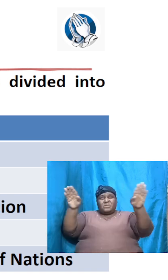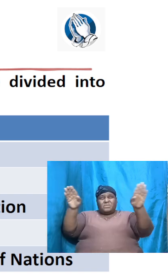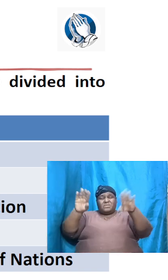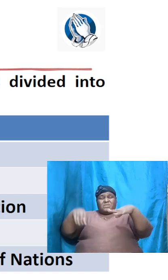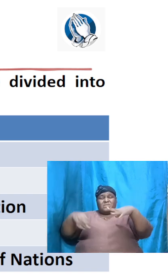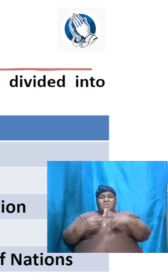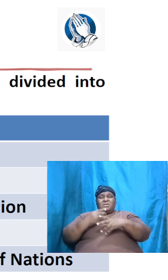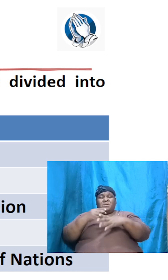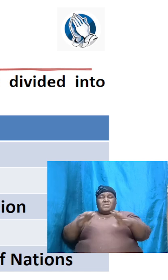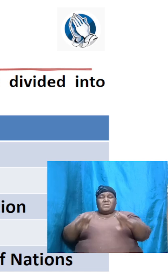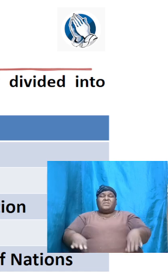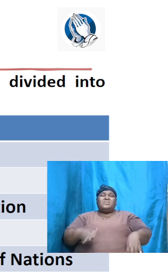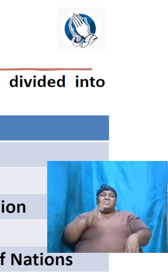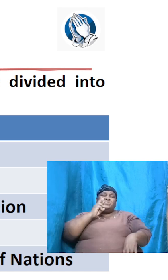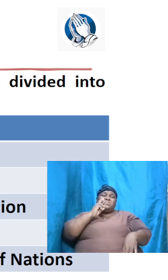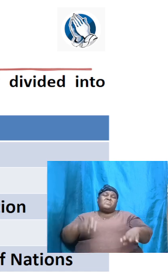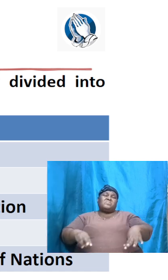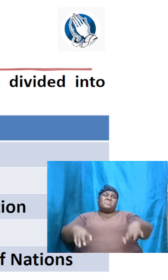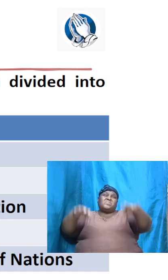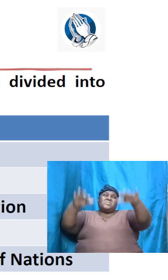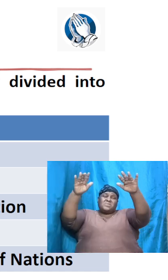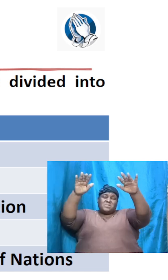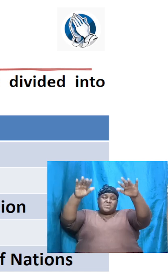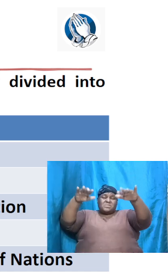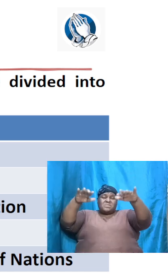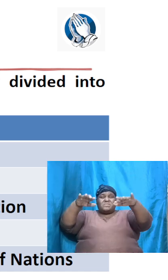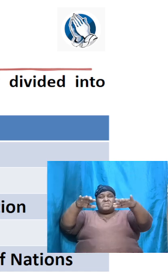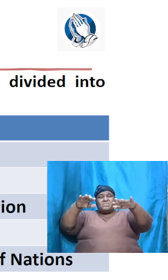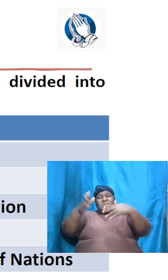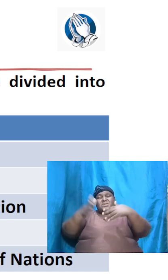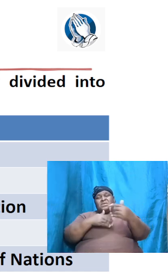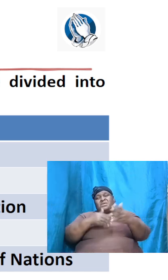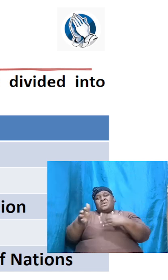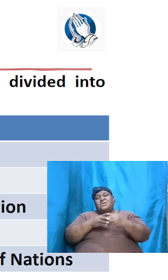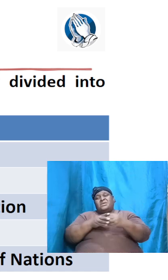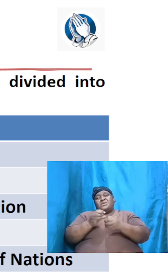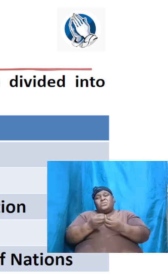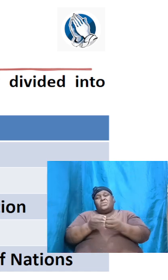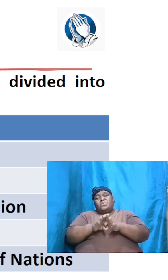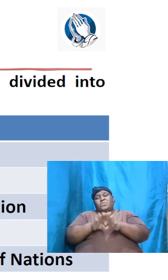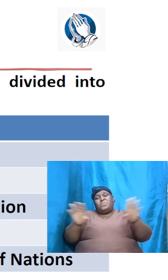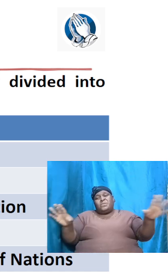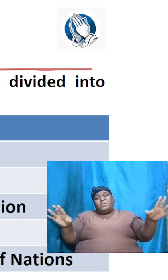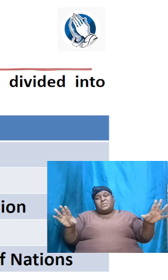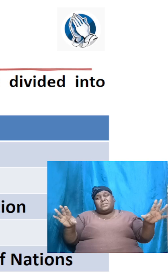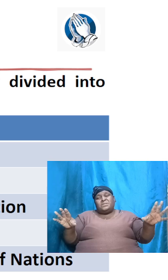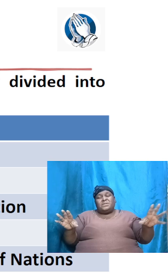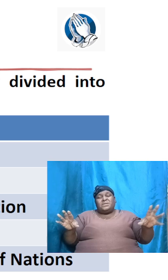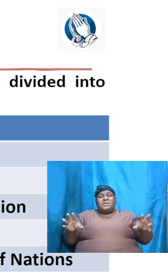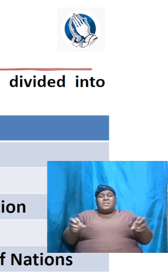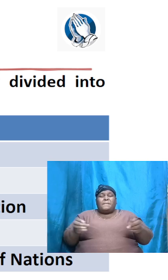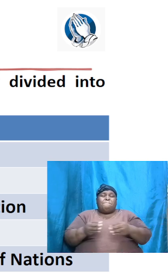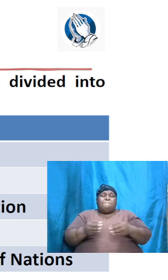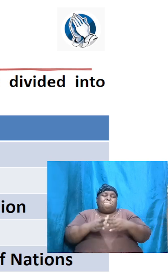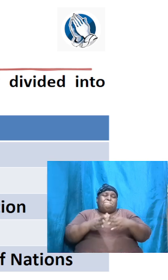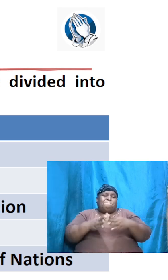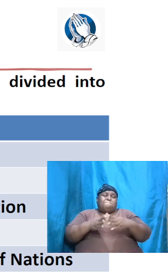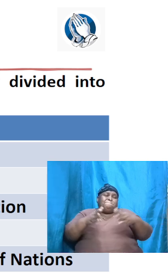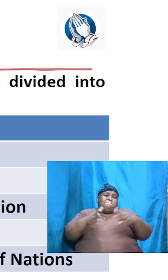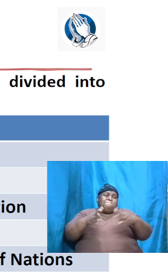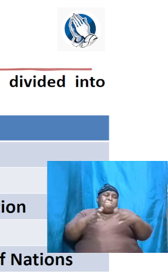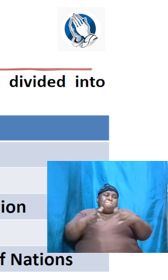or the floodgates of the deep was loosed. And there was a massive flood that covered the entire